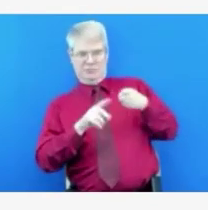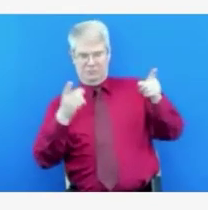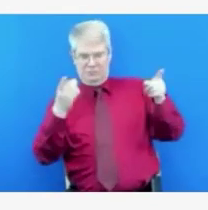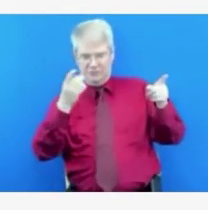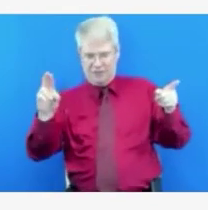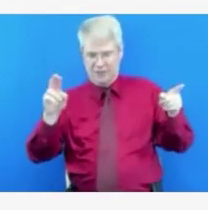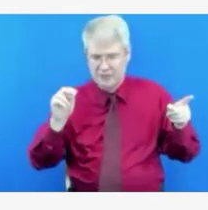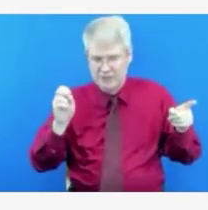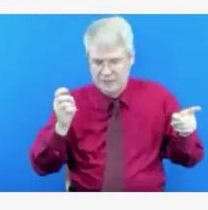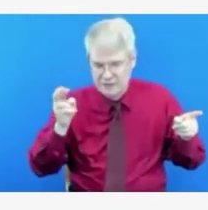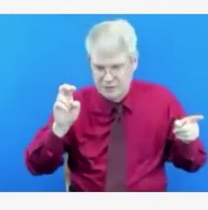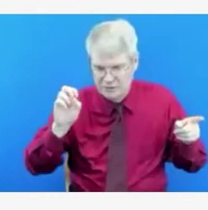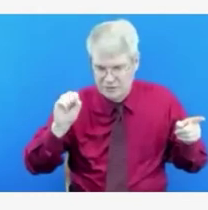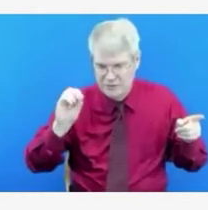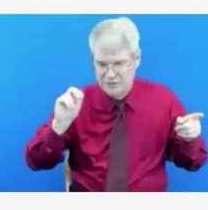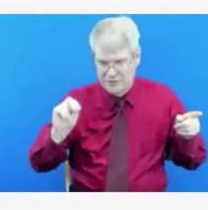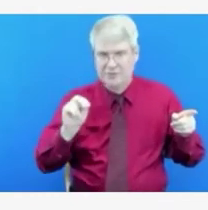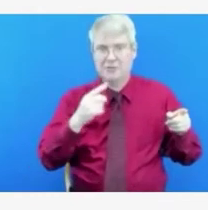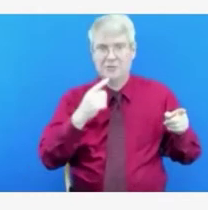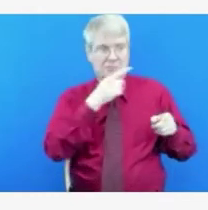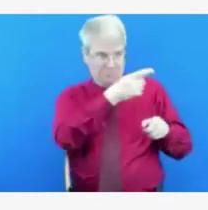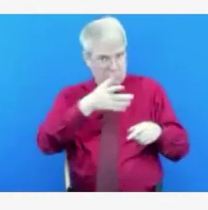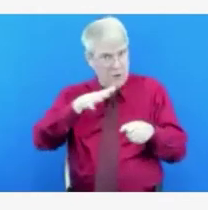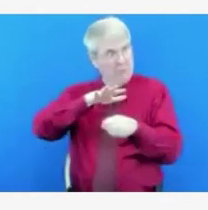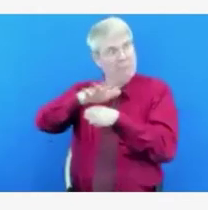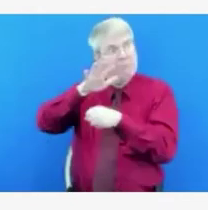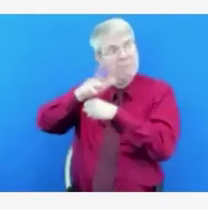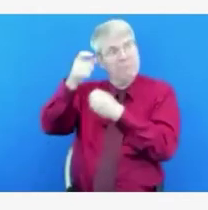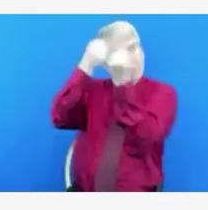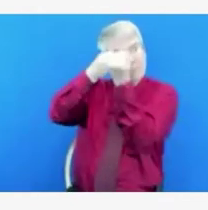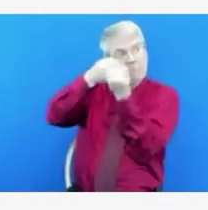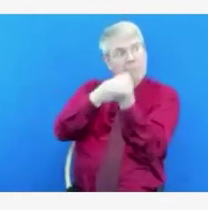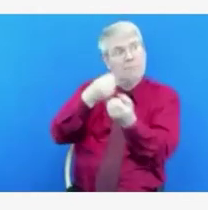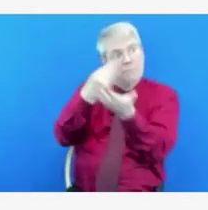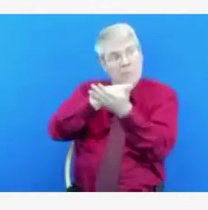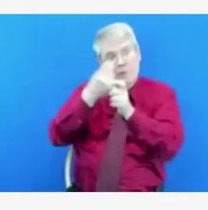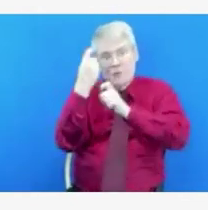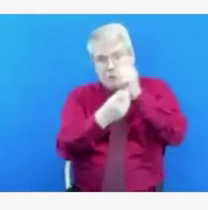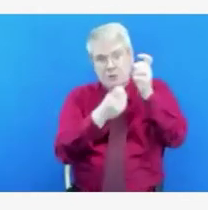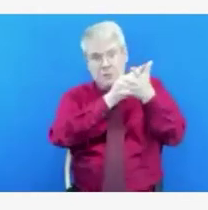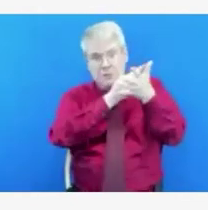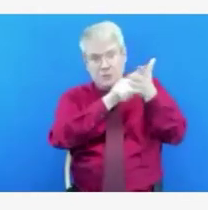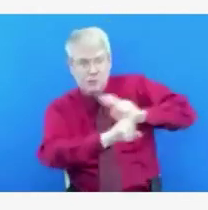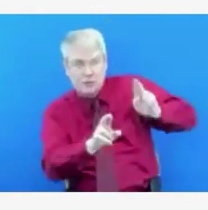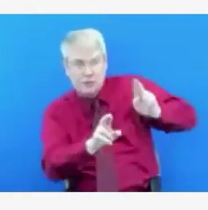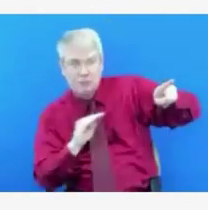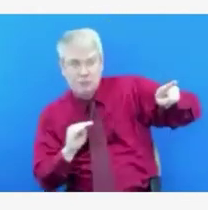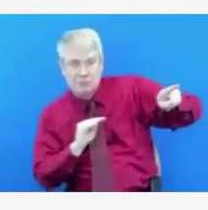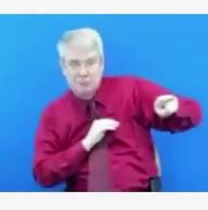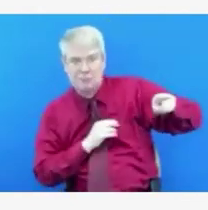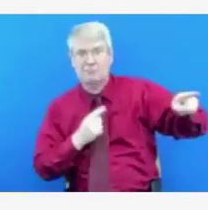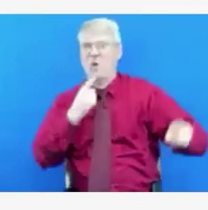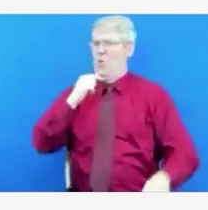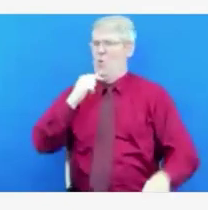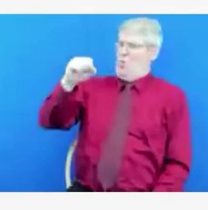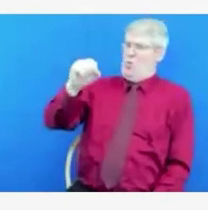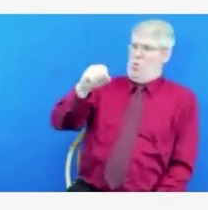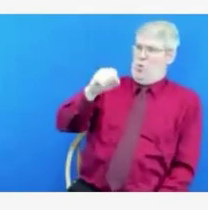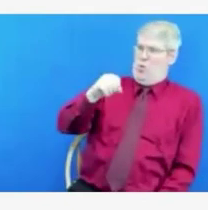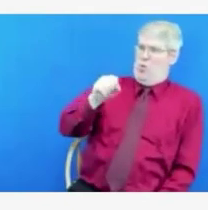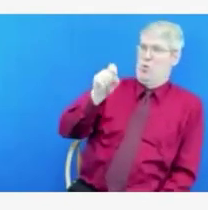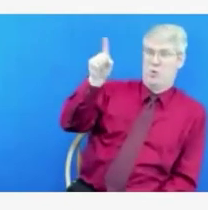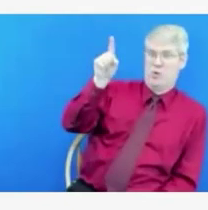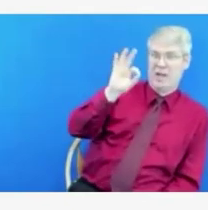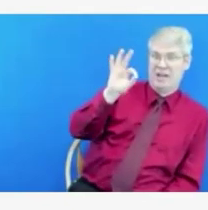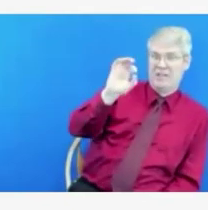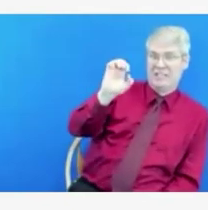state's provided and also the Federal Emergency Management Agency, FEMA. If it weren't for the personnel that we've been able to